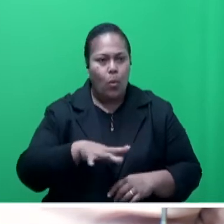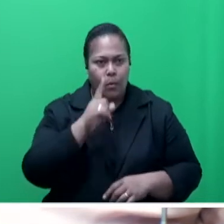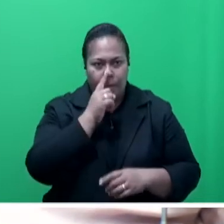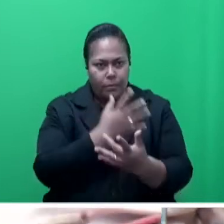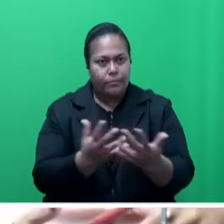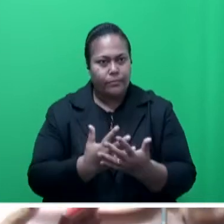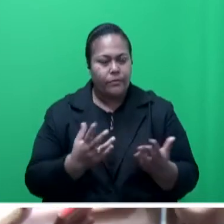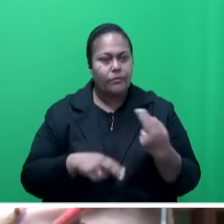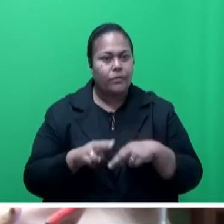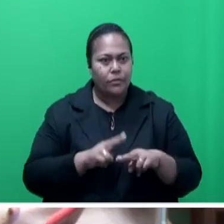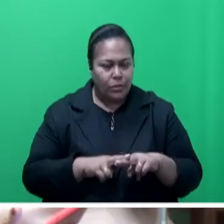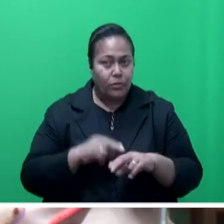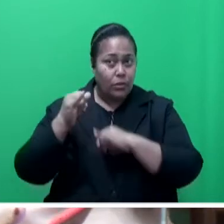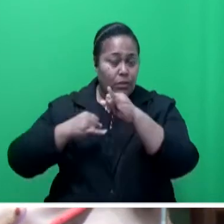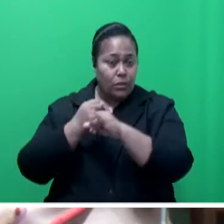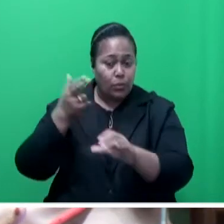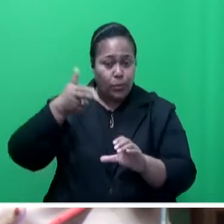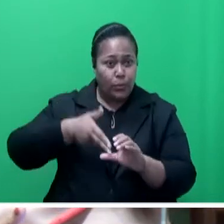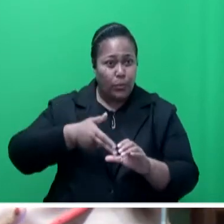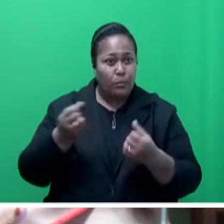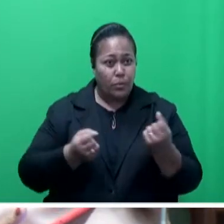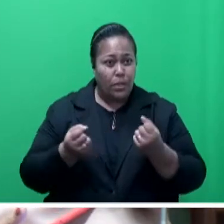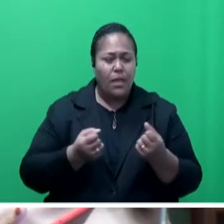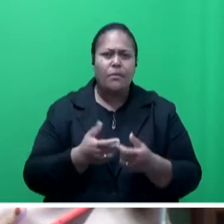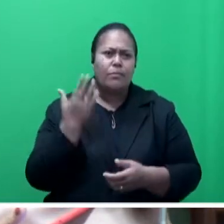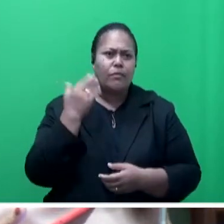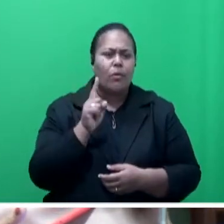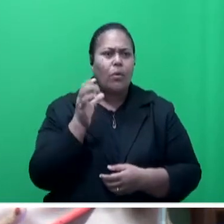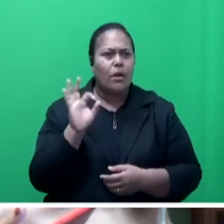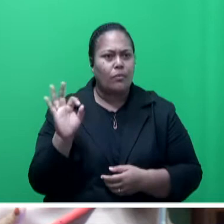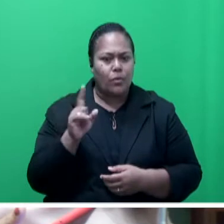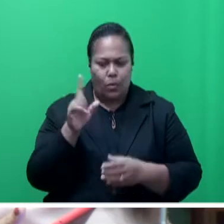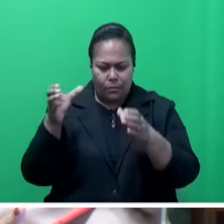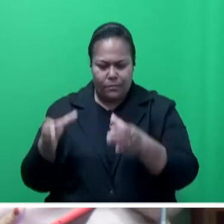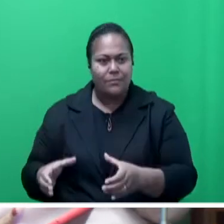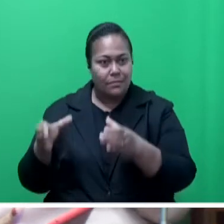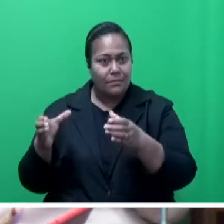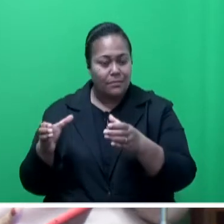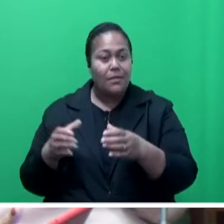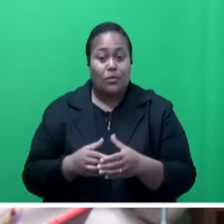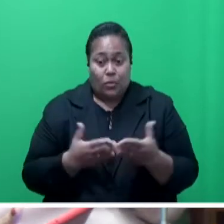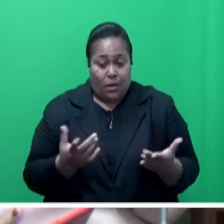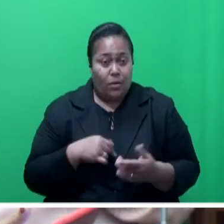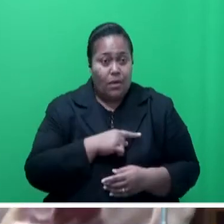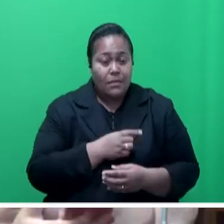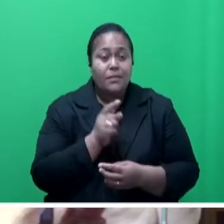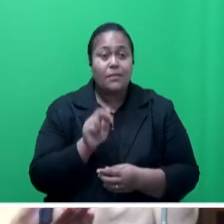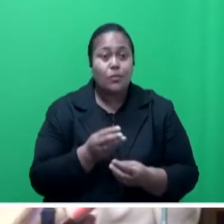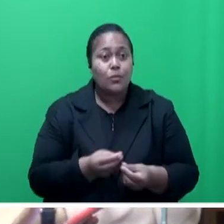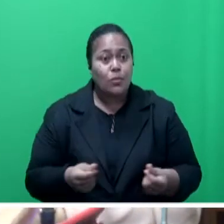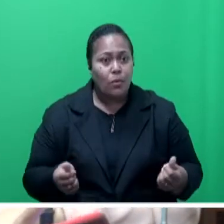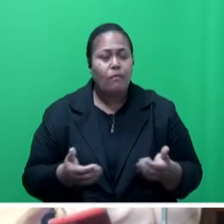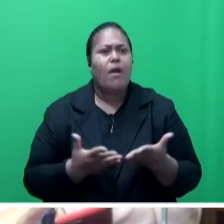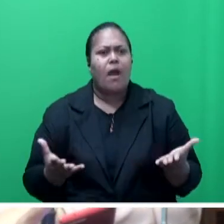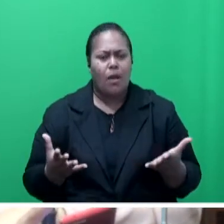International crude oil prices have increased over $100 a barrel, as stated earlier on. Mr. Speaker, sir, to mitigate against these rising fuel prices,